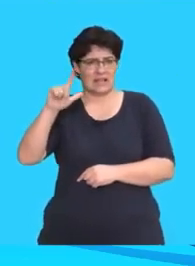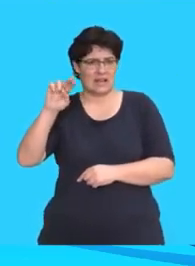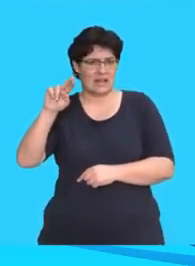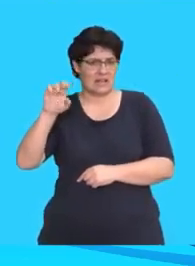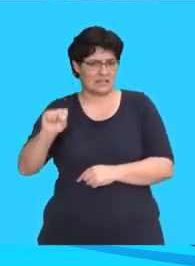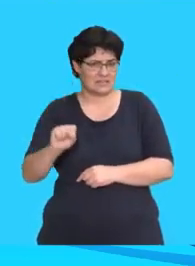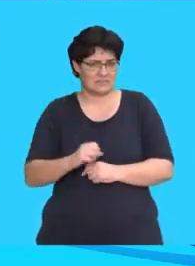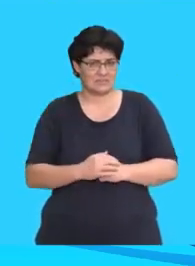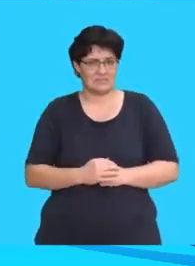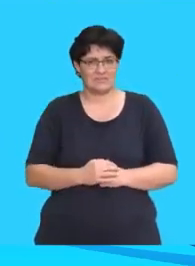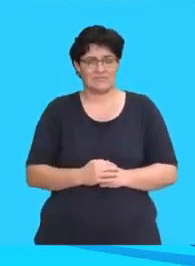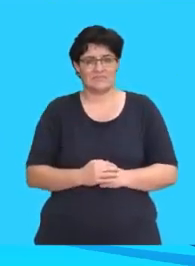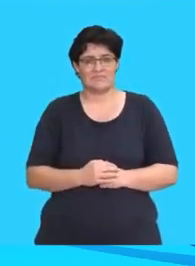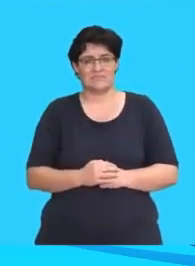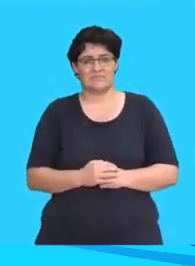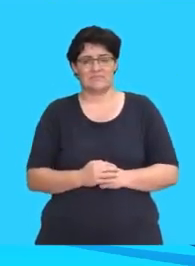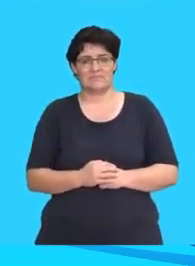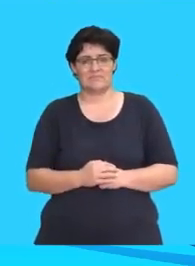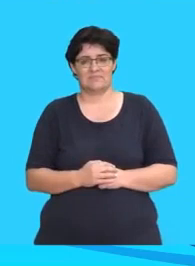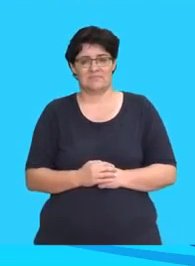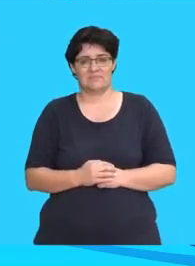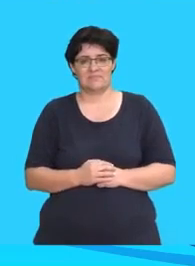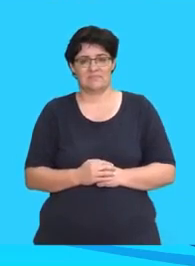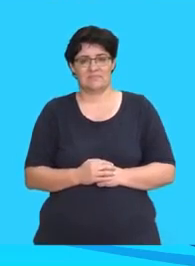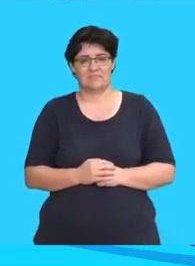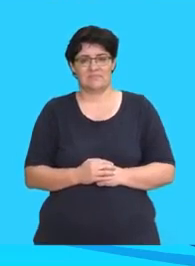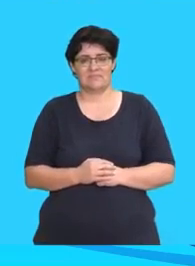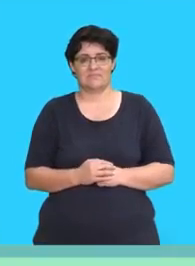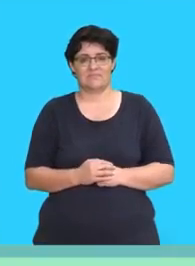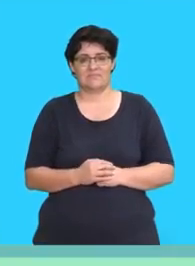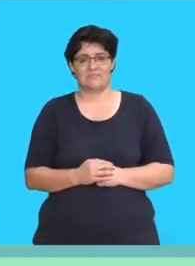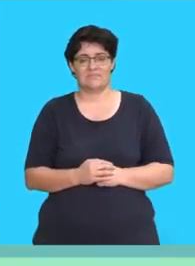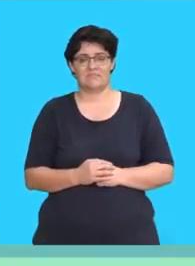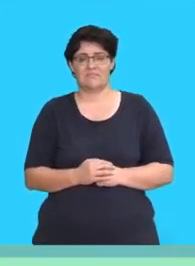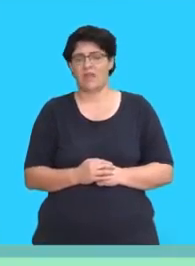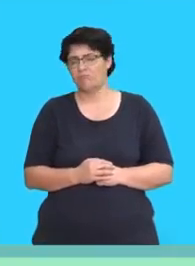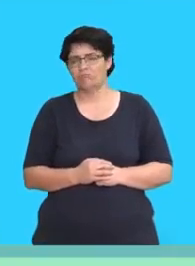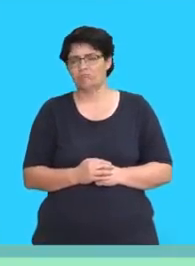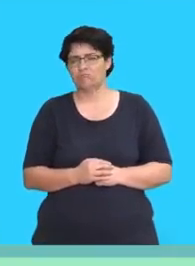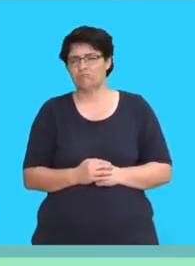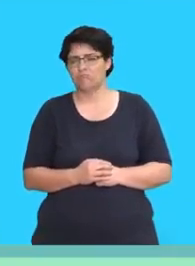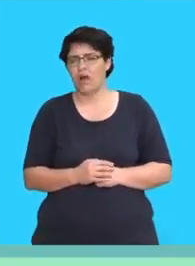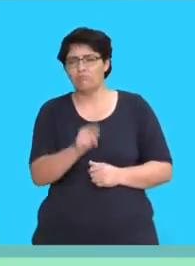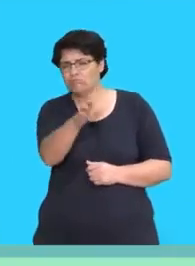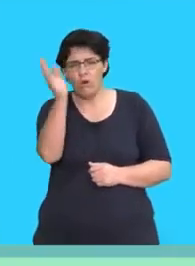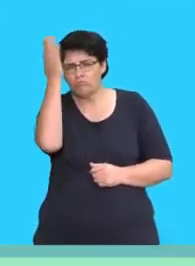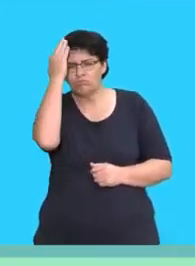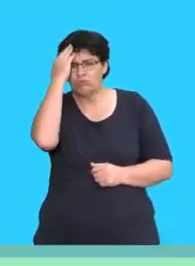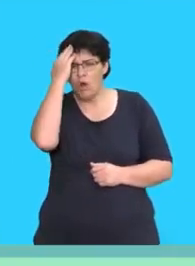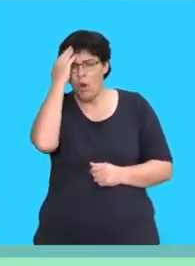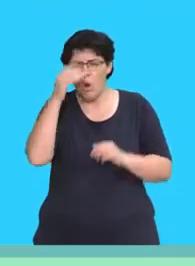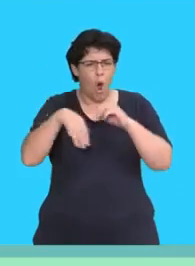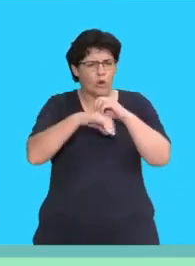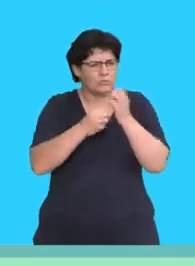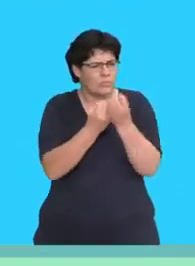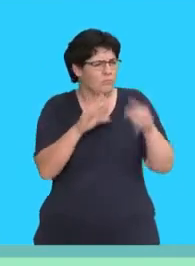An octopus has many arms called tentacles. Now let's see how many things you know about